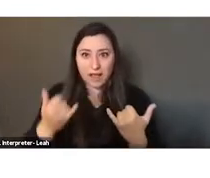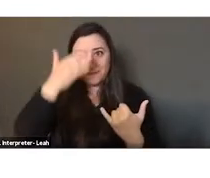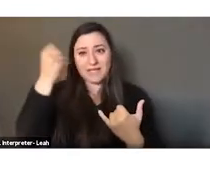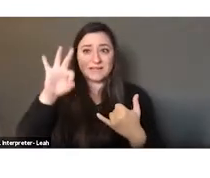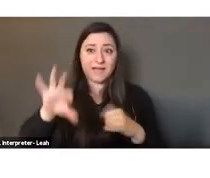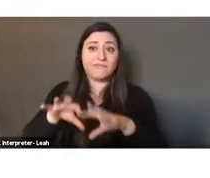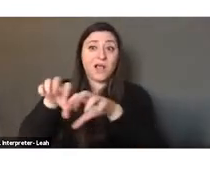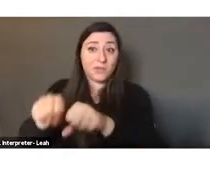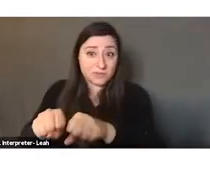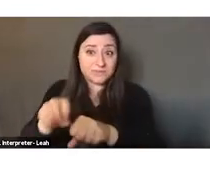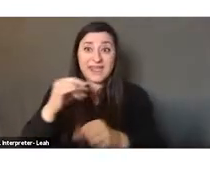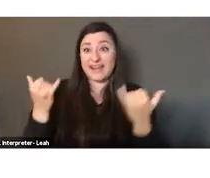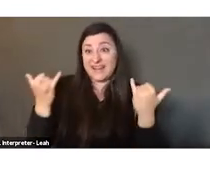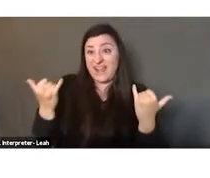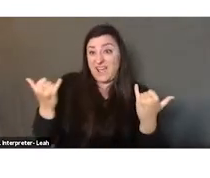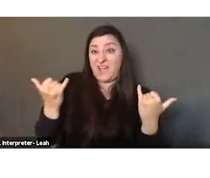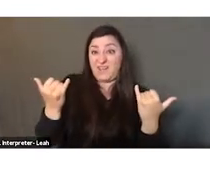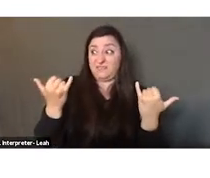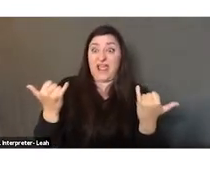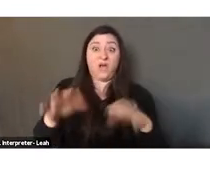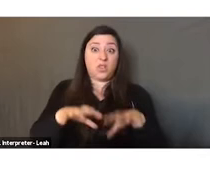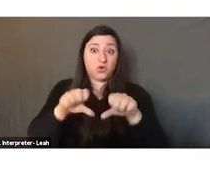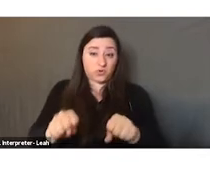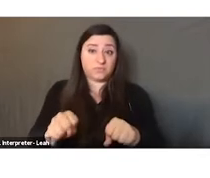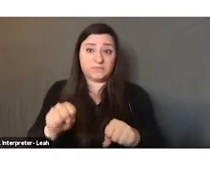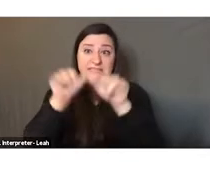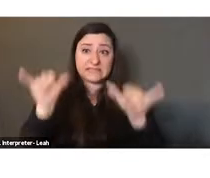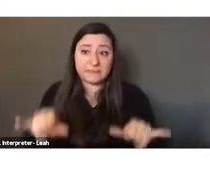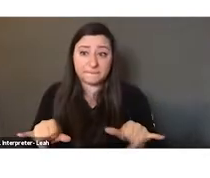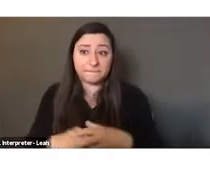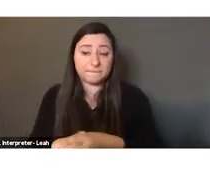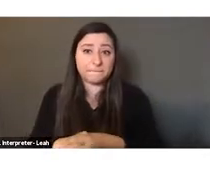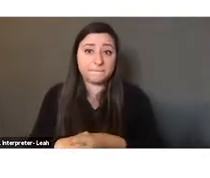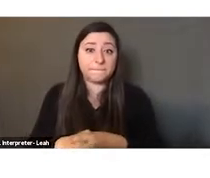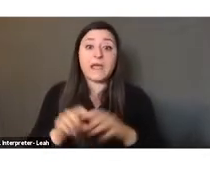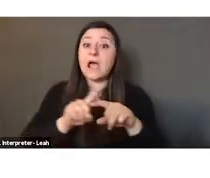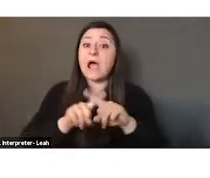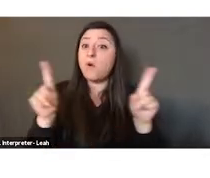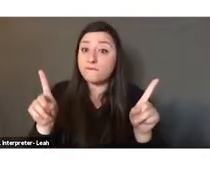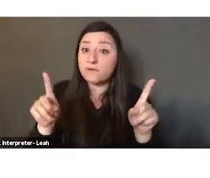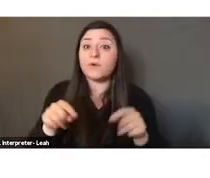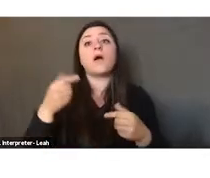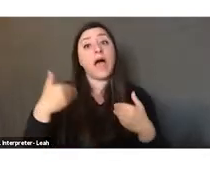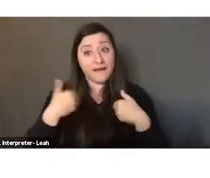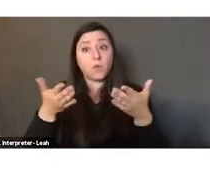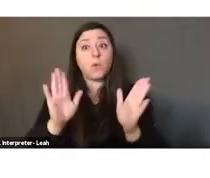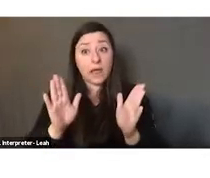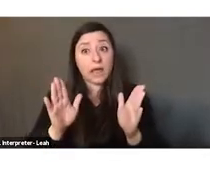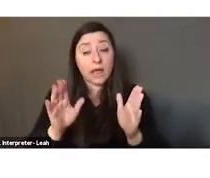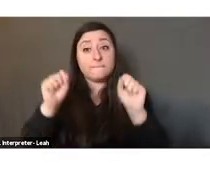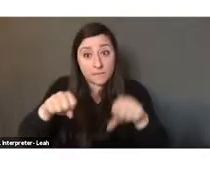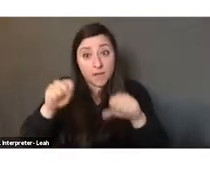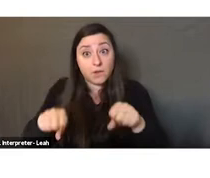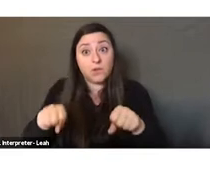the impact of the current neo-colonialism and exploitation system. However, there is a way, there is a way